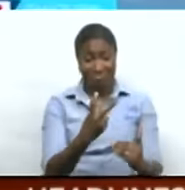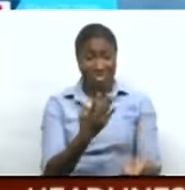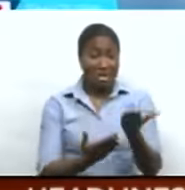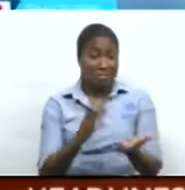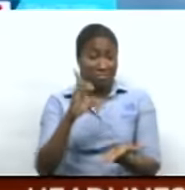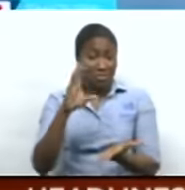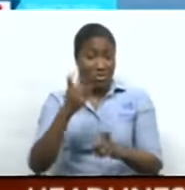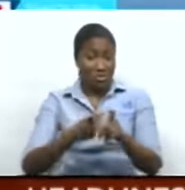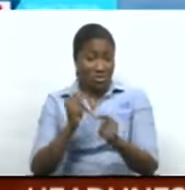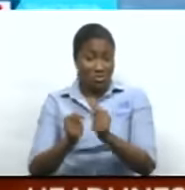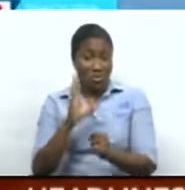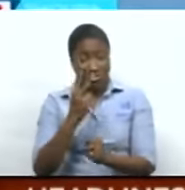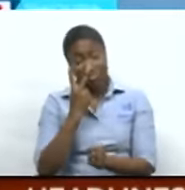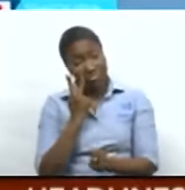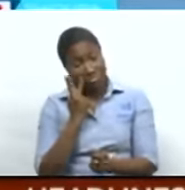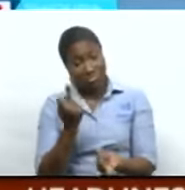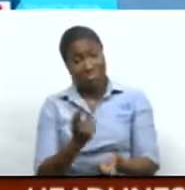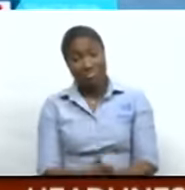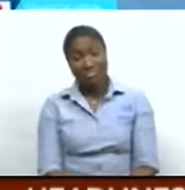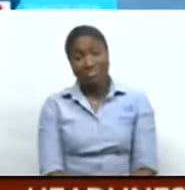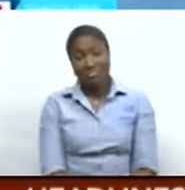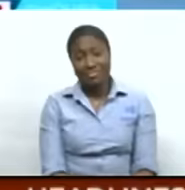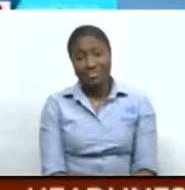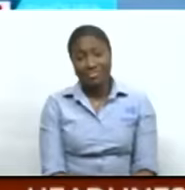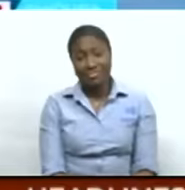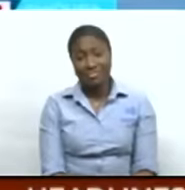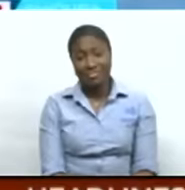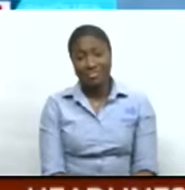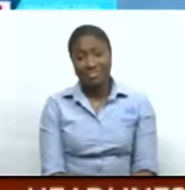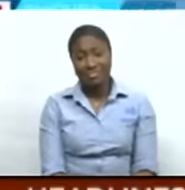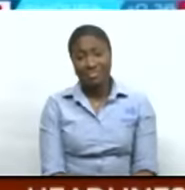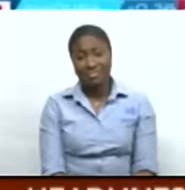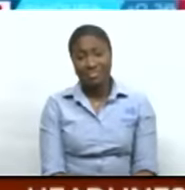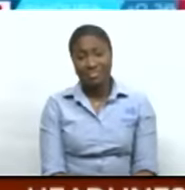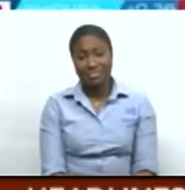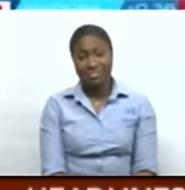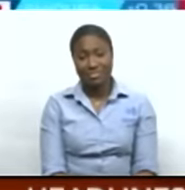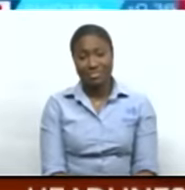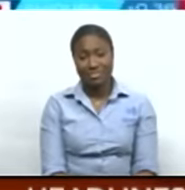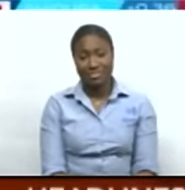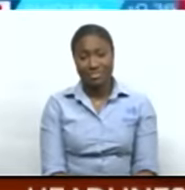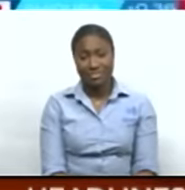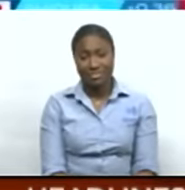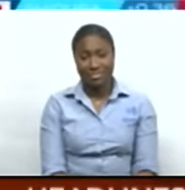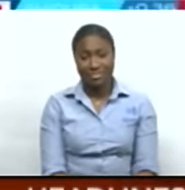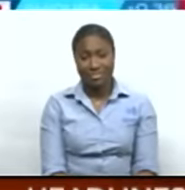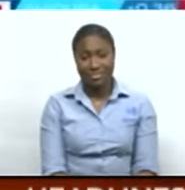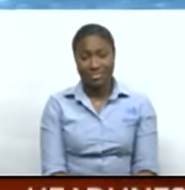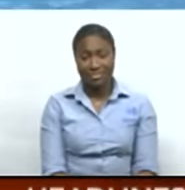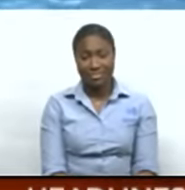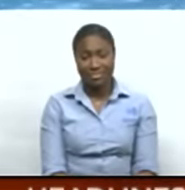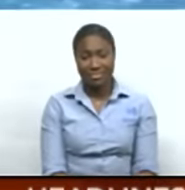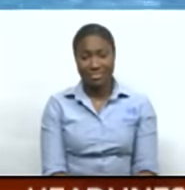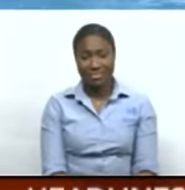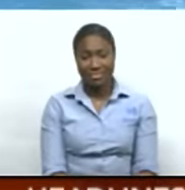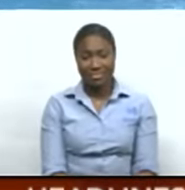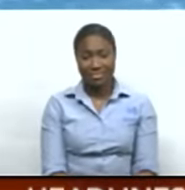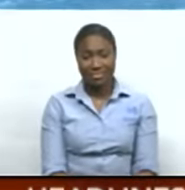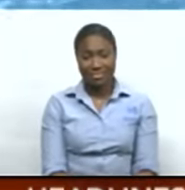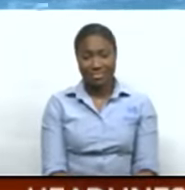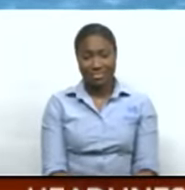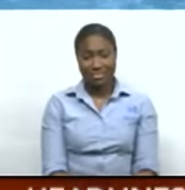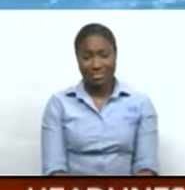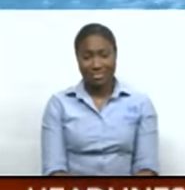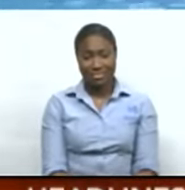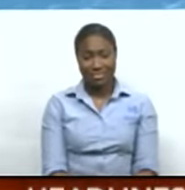worries about that being got close to. Michael Andrew Howe is going to win it in lane four. And second it is the man who only made it